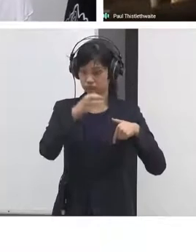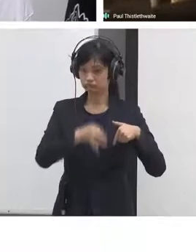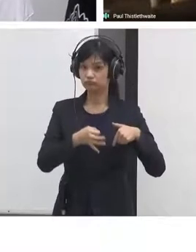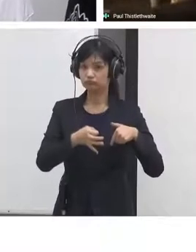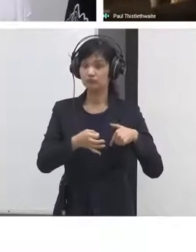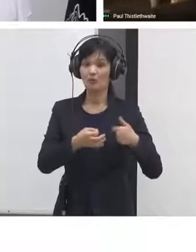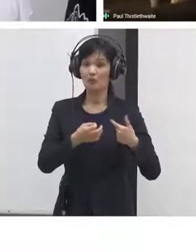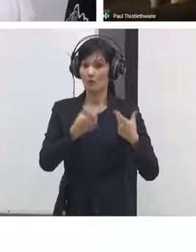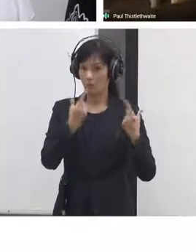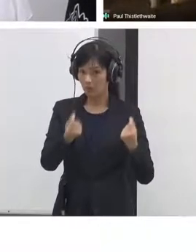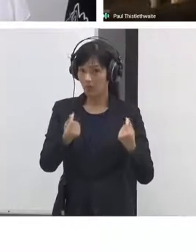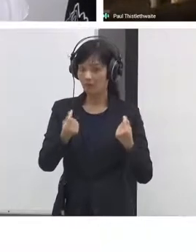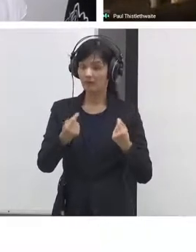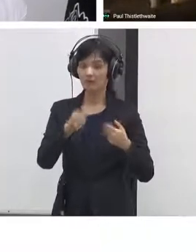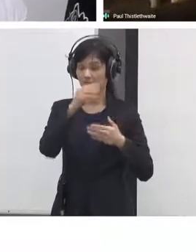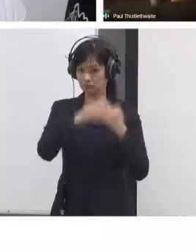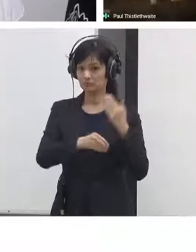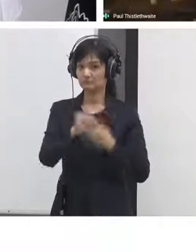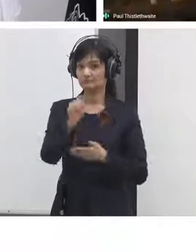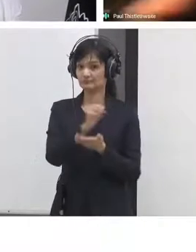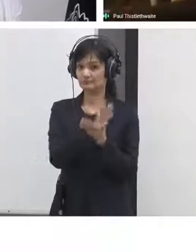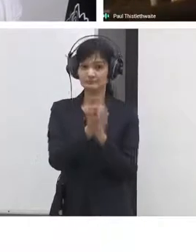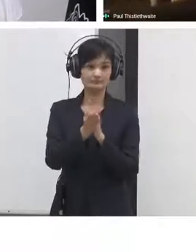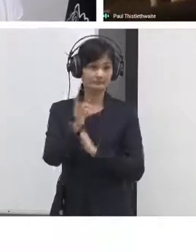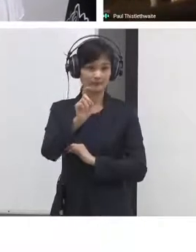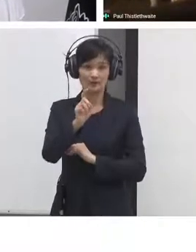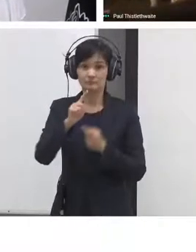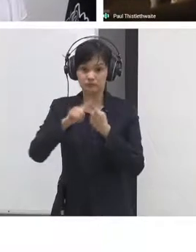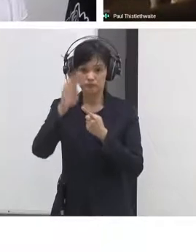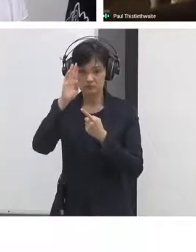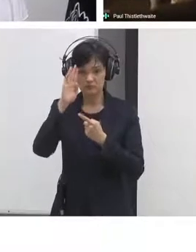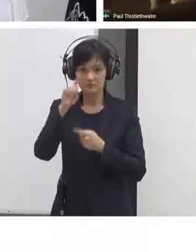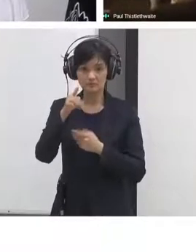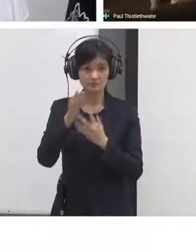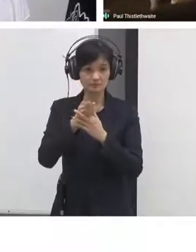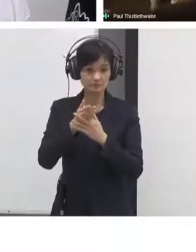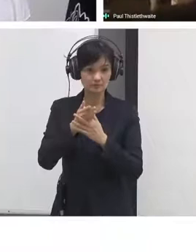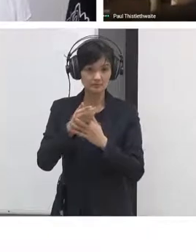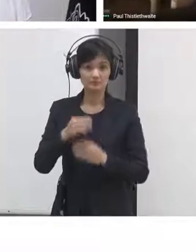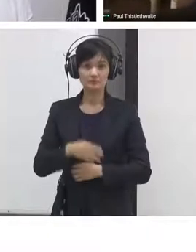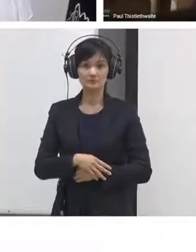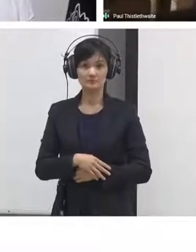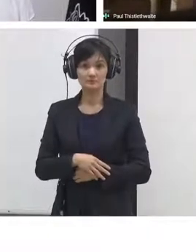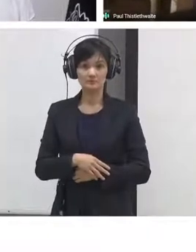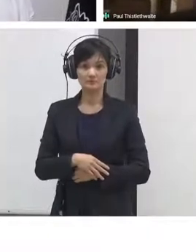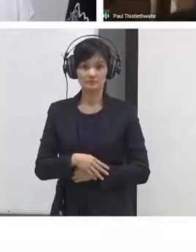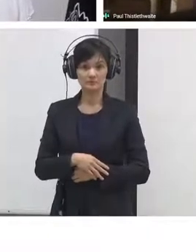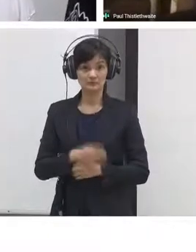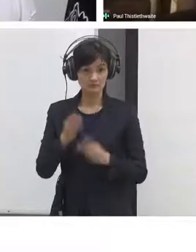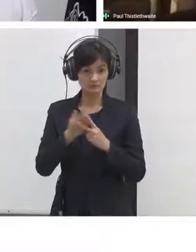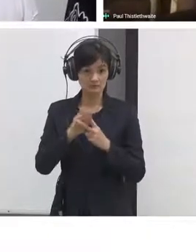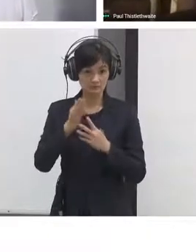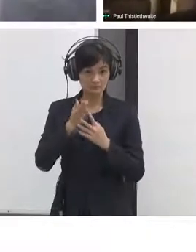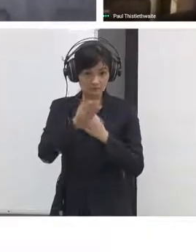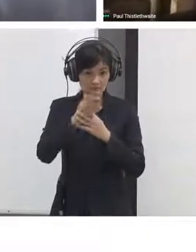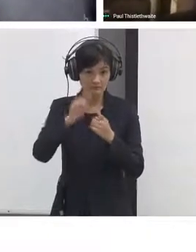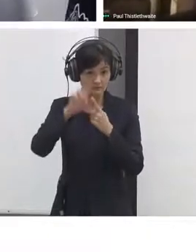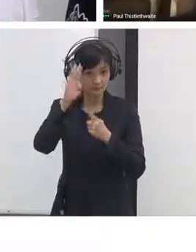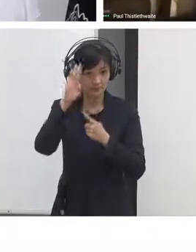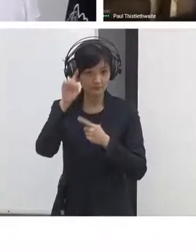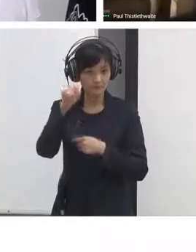and obviously we're all working to get the three demands do you want to clarify something yes